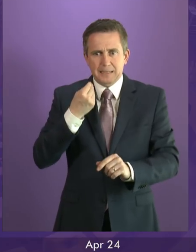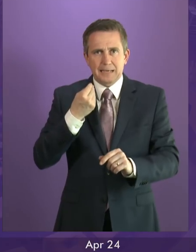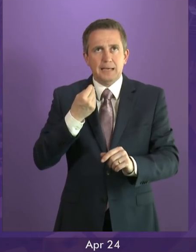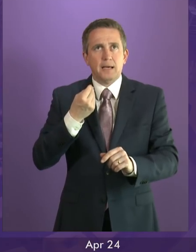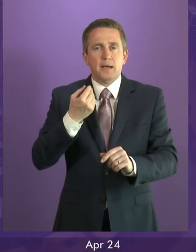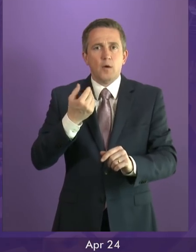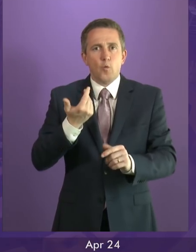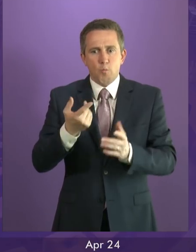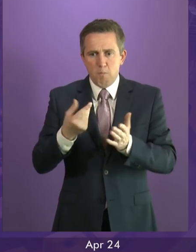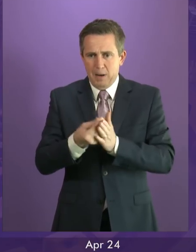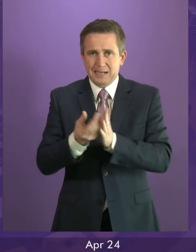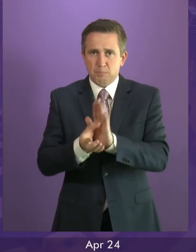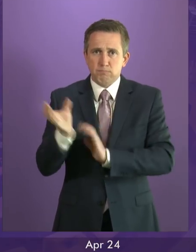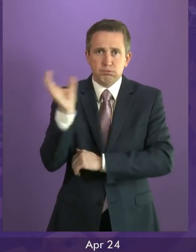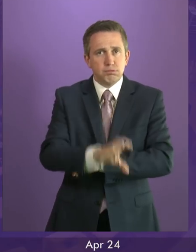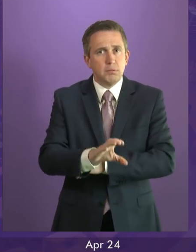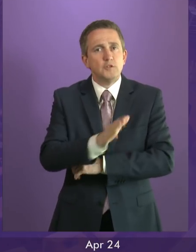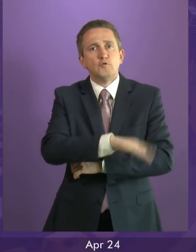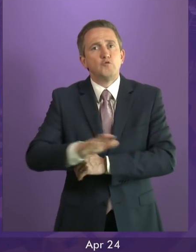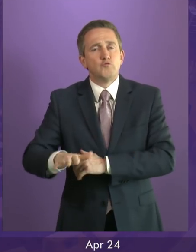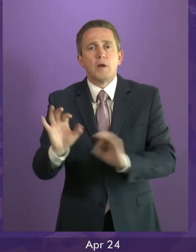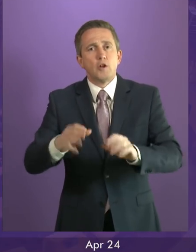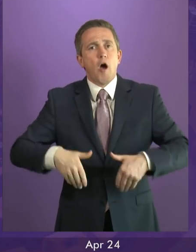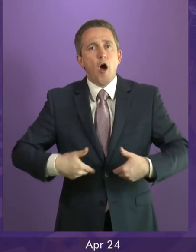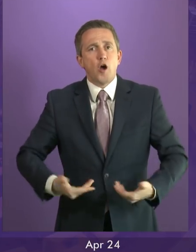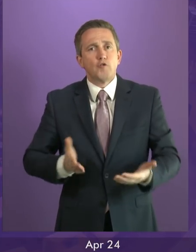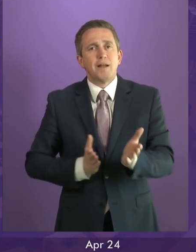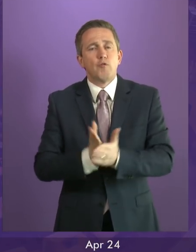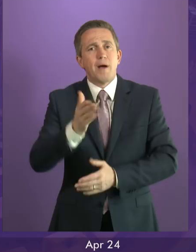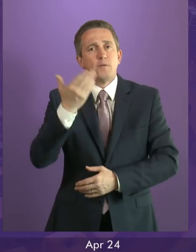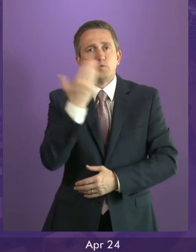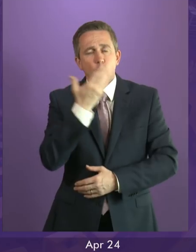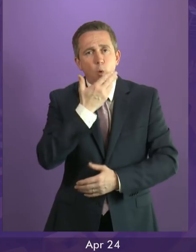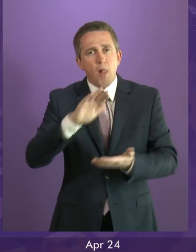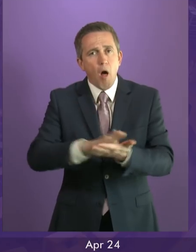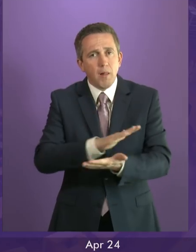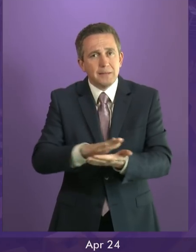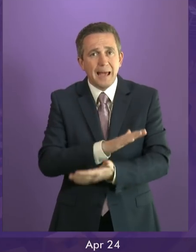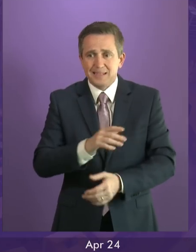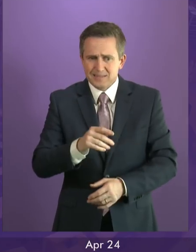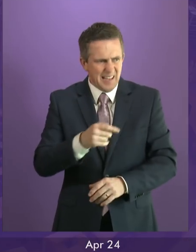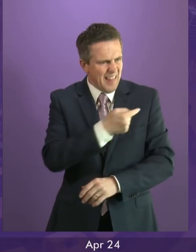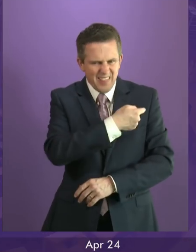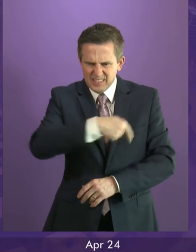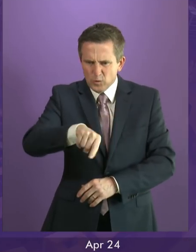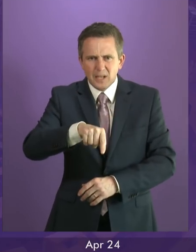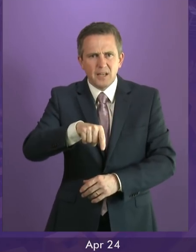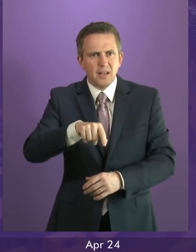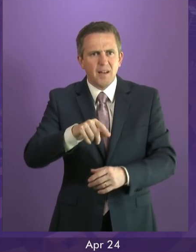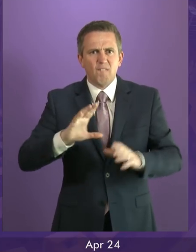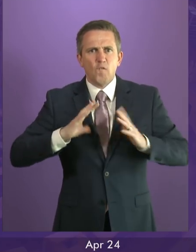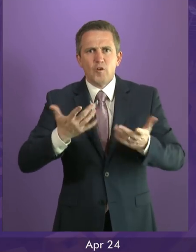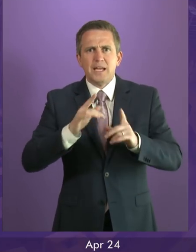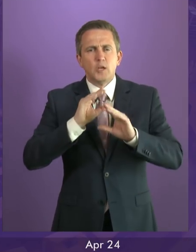we have invested money to make sure that children don't go hungry during the school holidays. We have, I think just this week, we've extended free